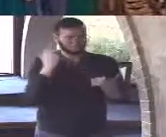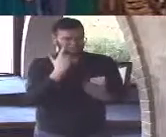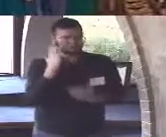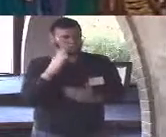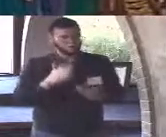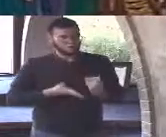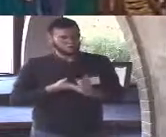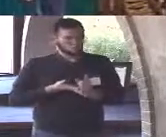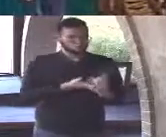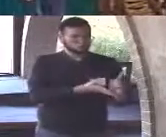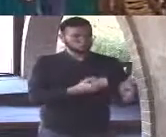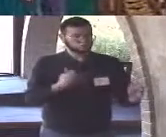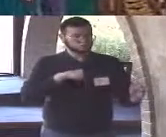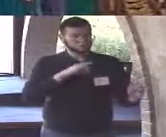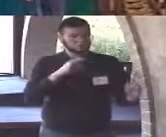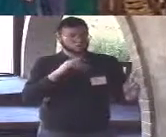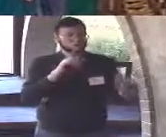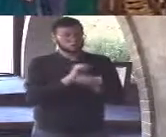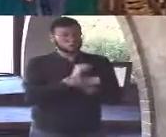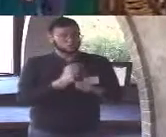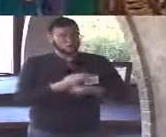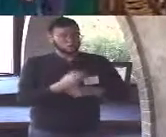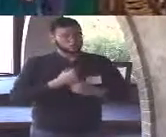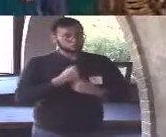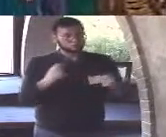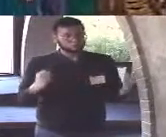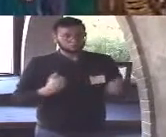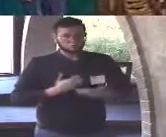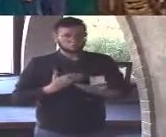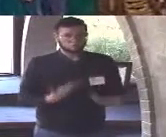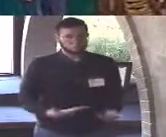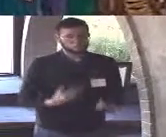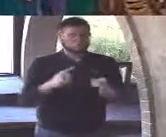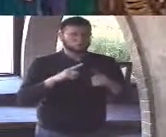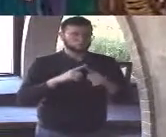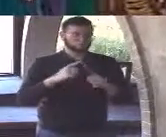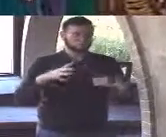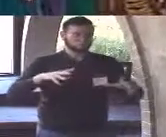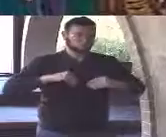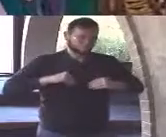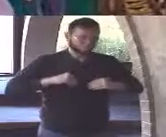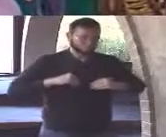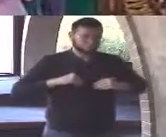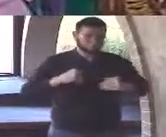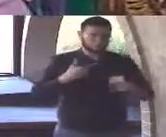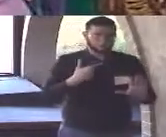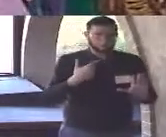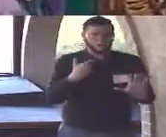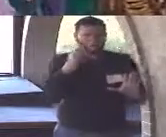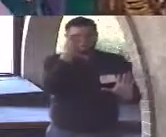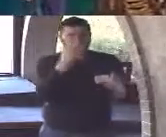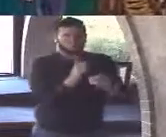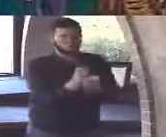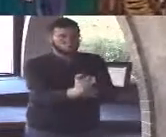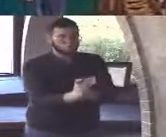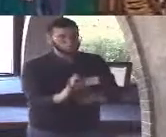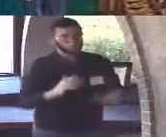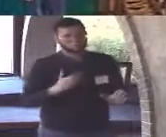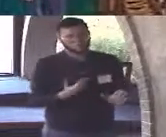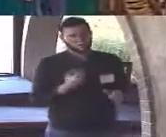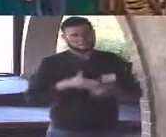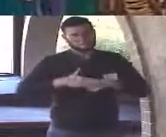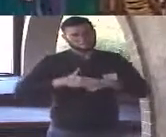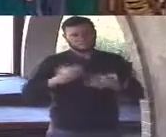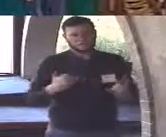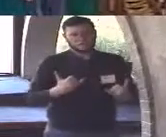we're being completely honest with ourselves to accept spoiler alert I'm going to tell you right now in the middle of this